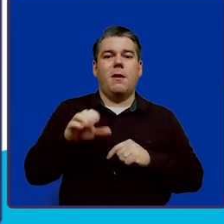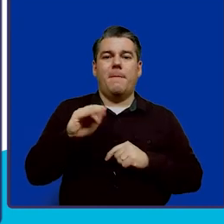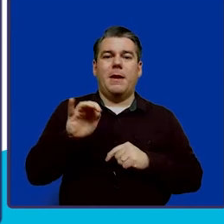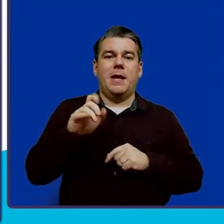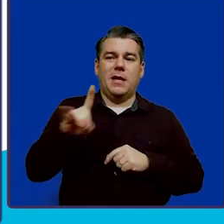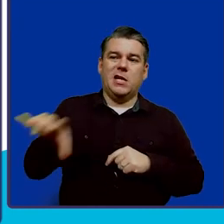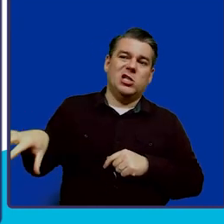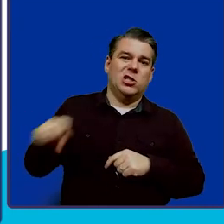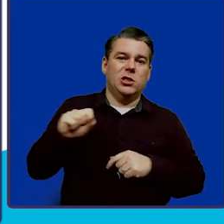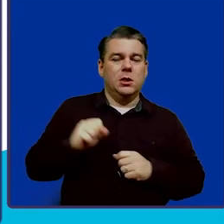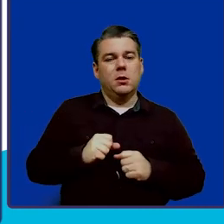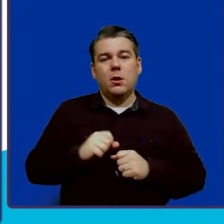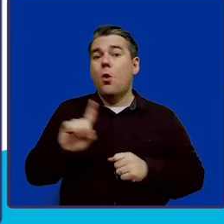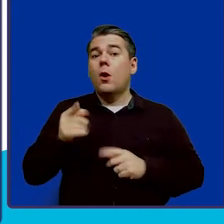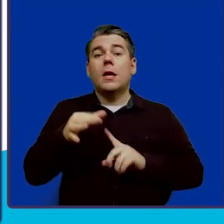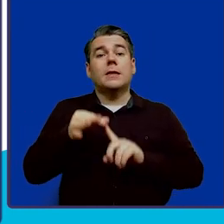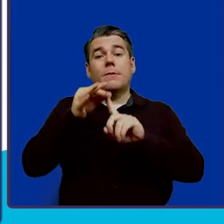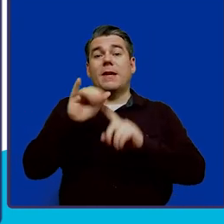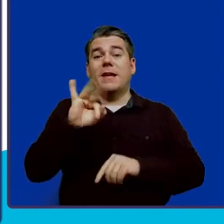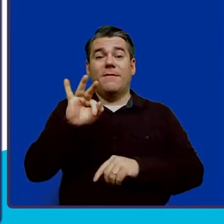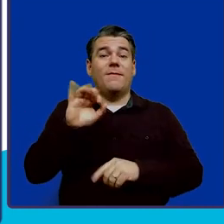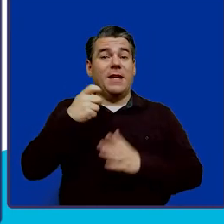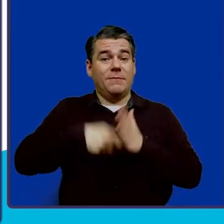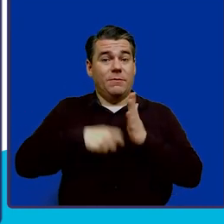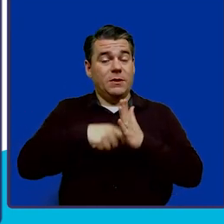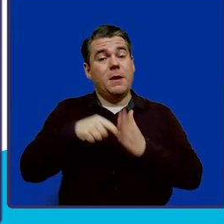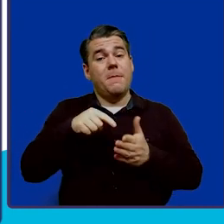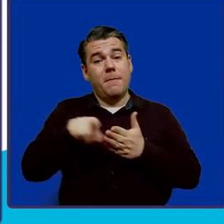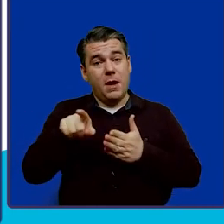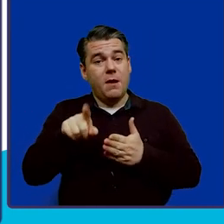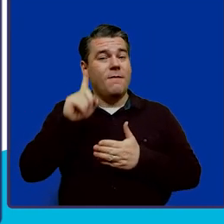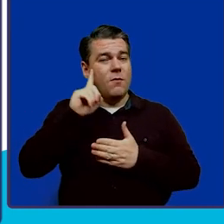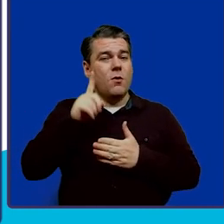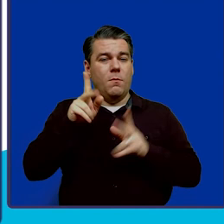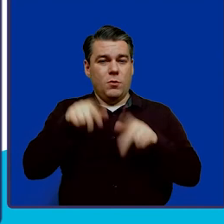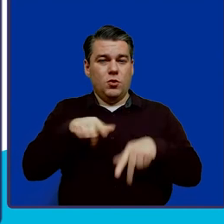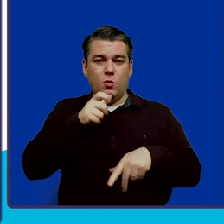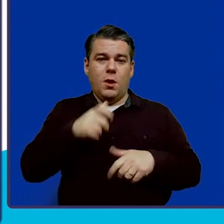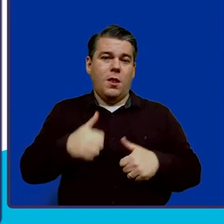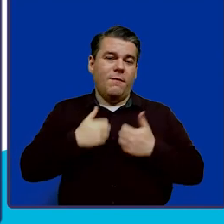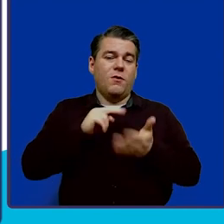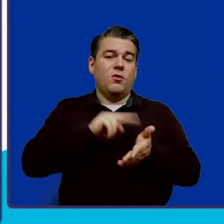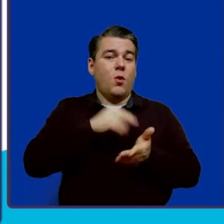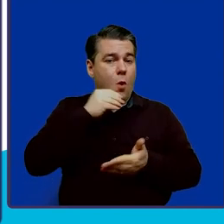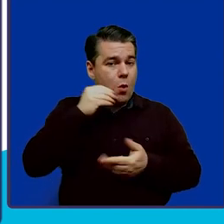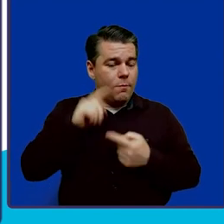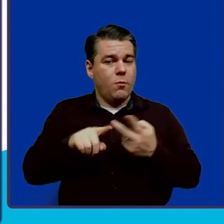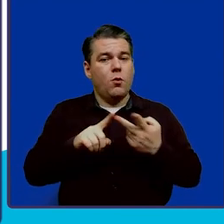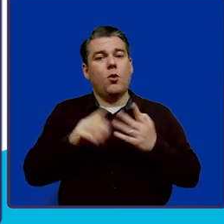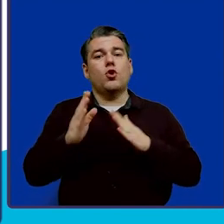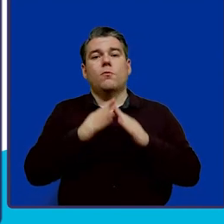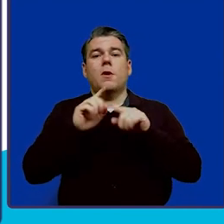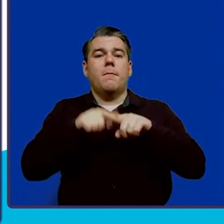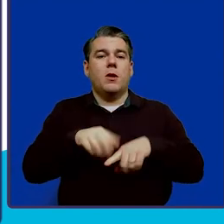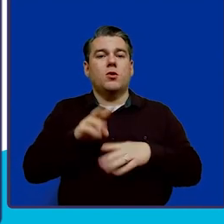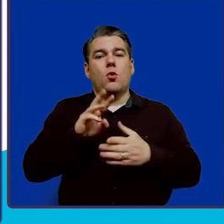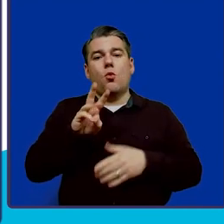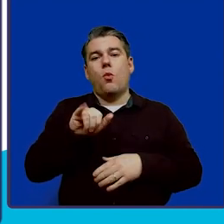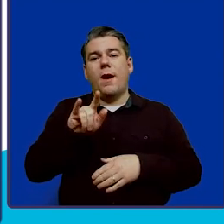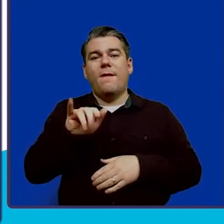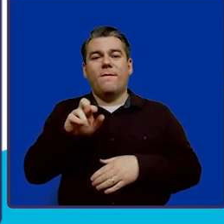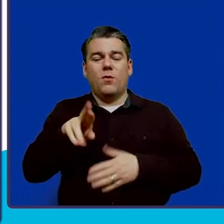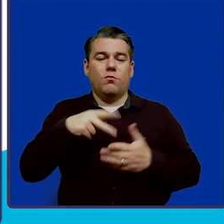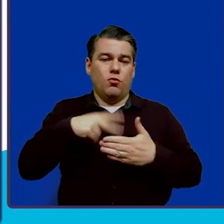The only exception is if the expenses were paid for the individual living in a nursing home or a community-based waiver program